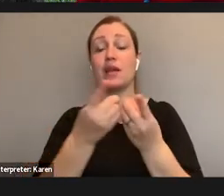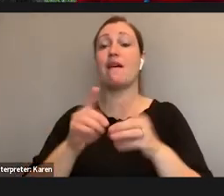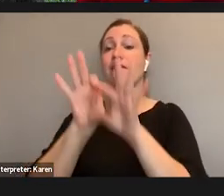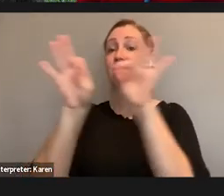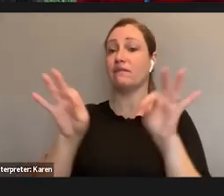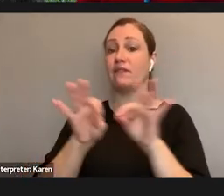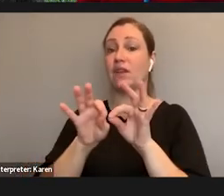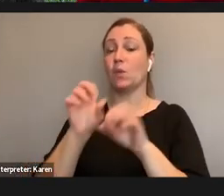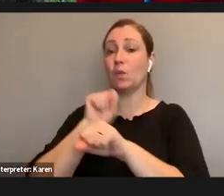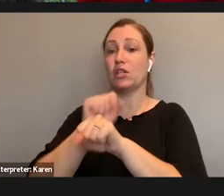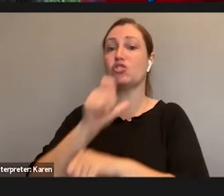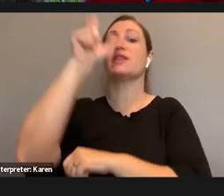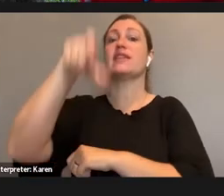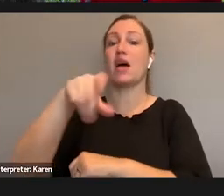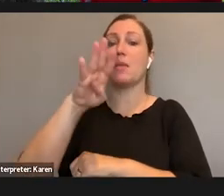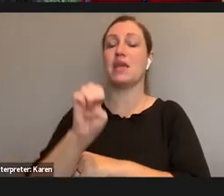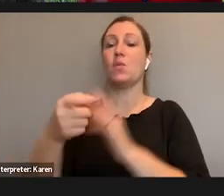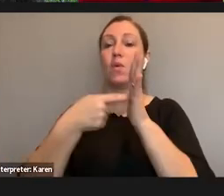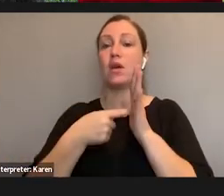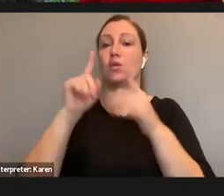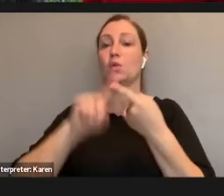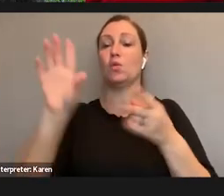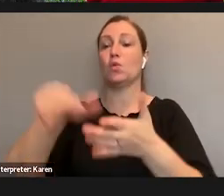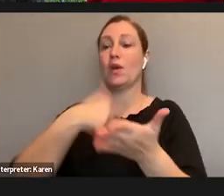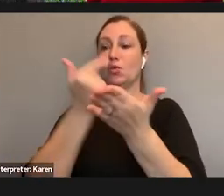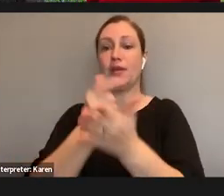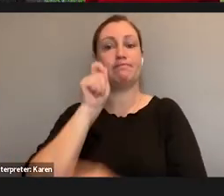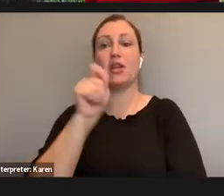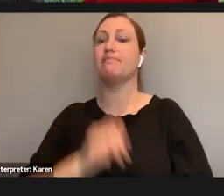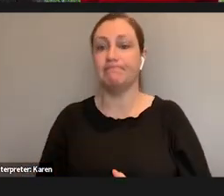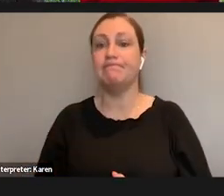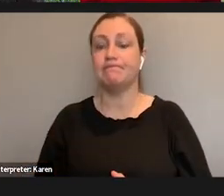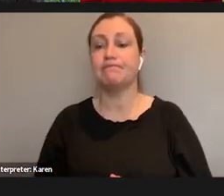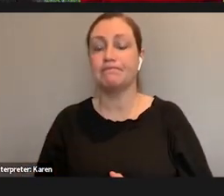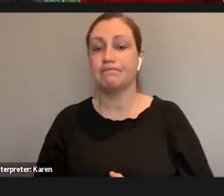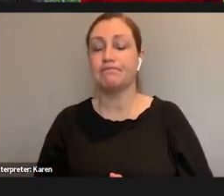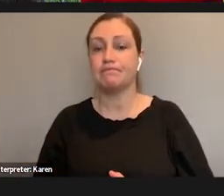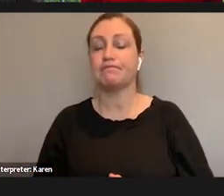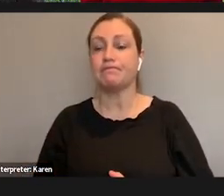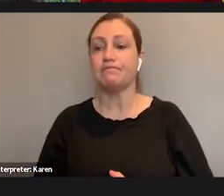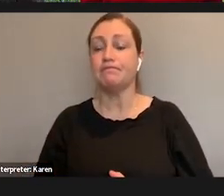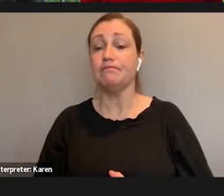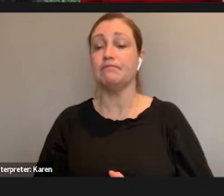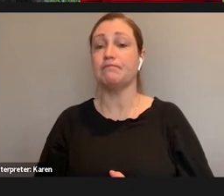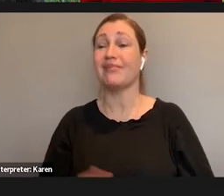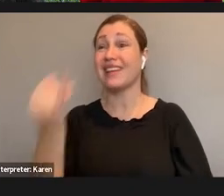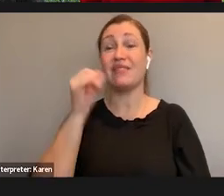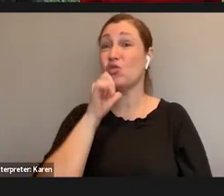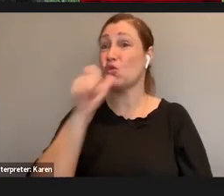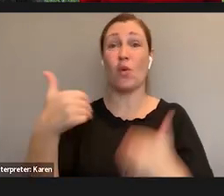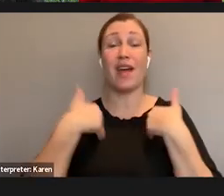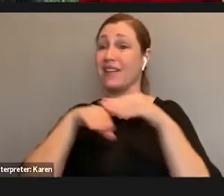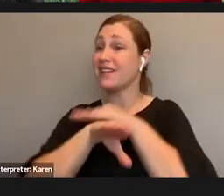be required to graduate. That's it. If you do not have an accessible